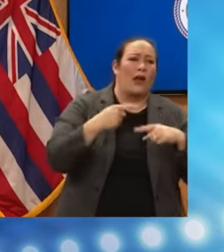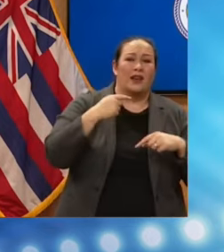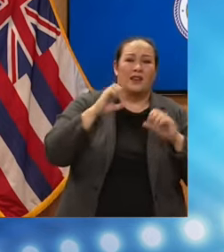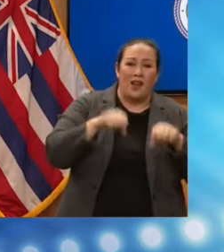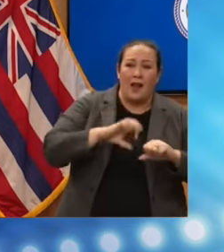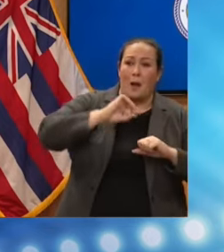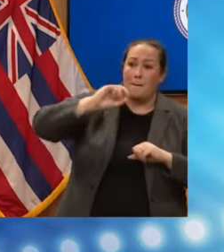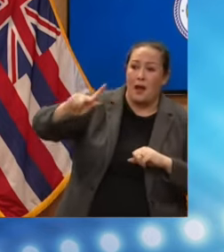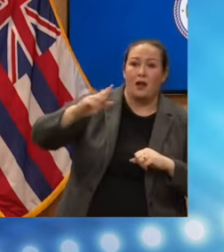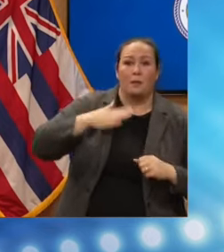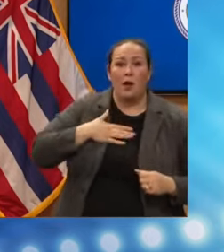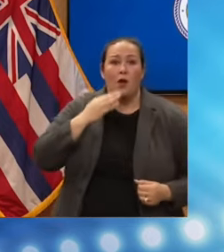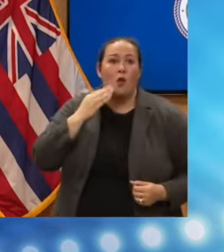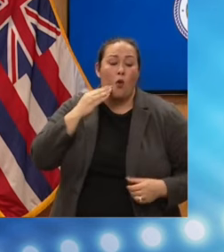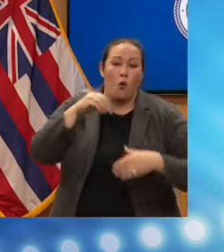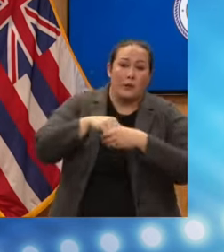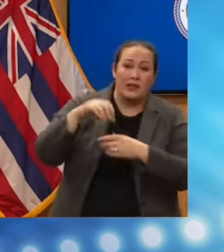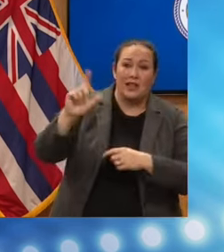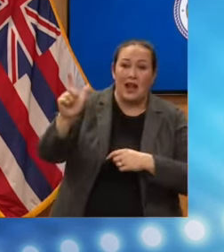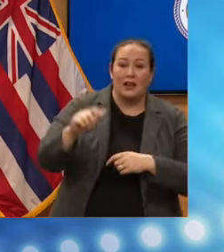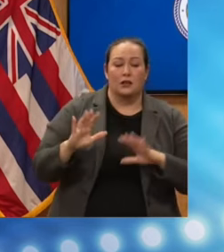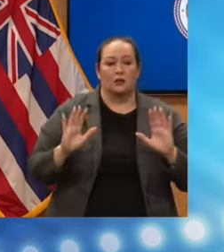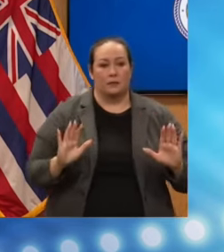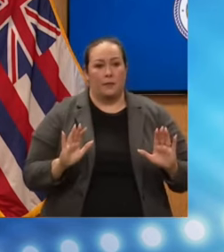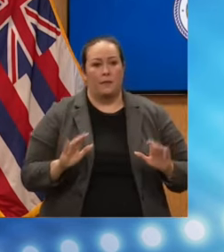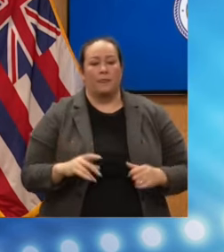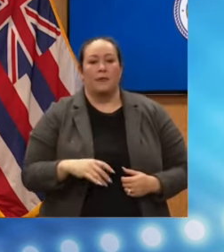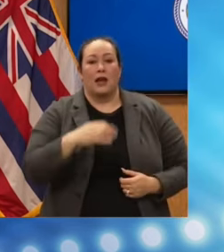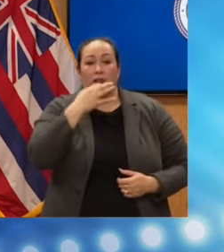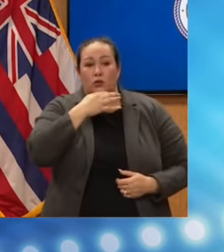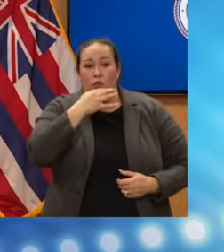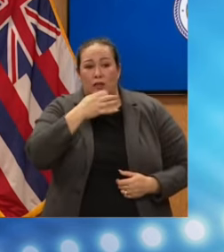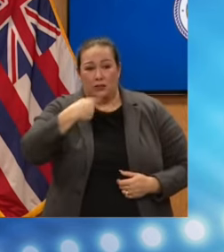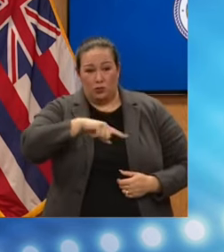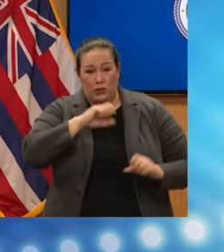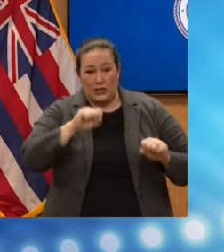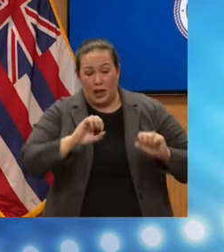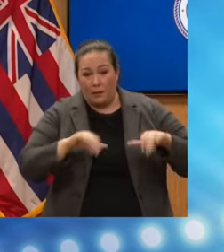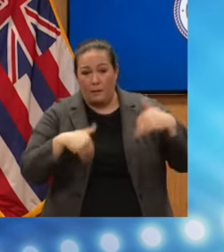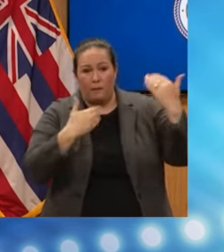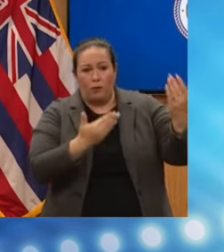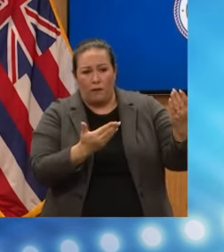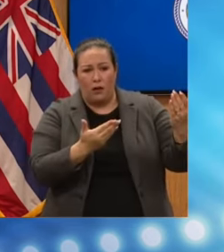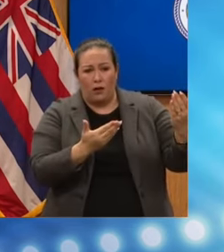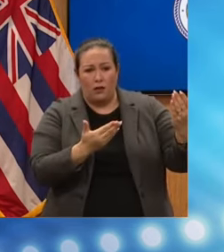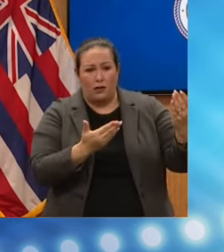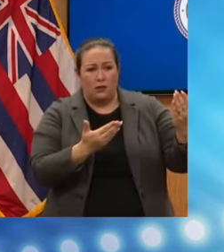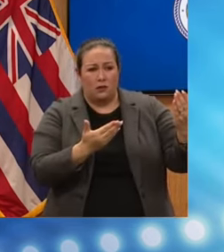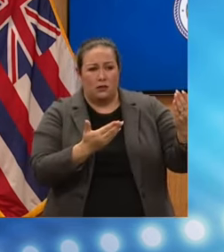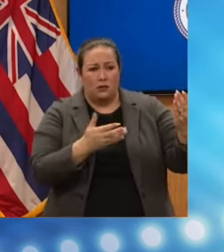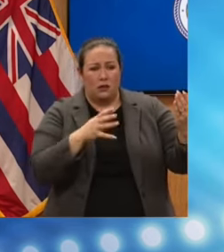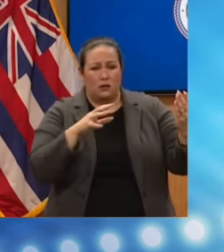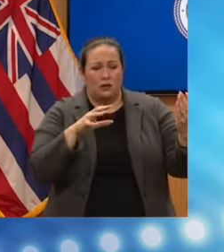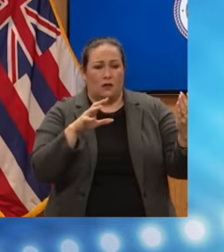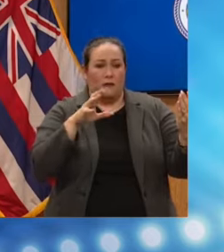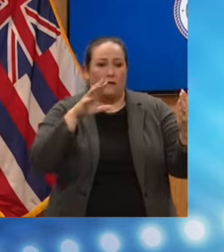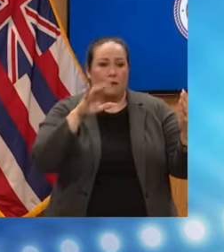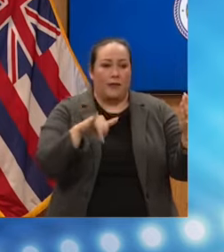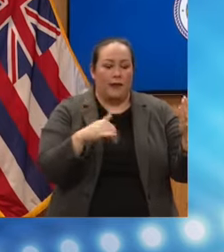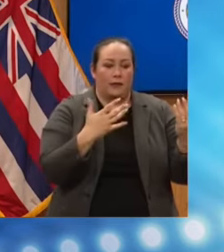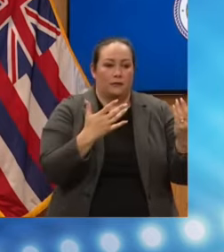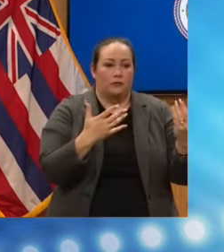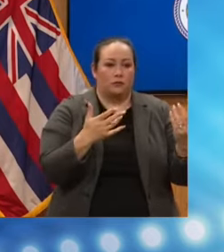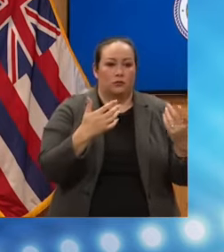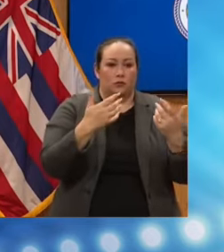I get back to my home? Just as soon as we can try to provide the certainty that we have